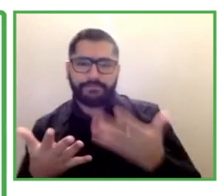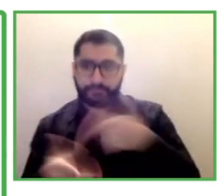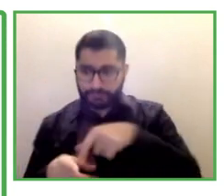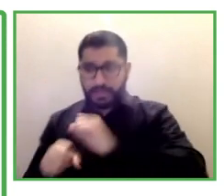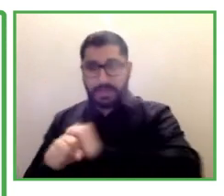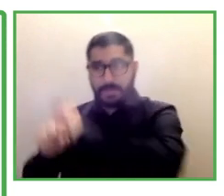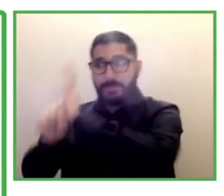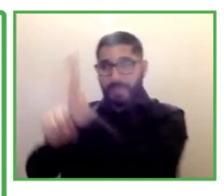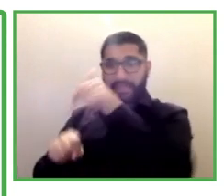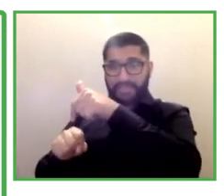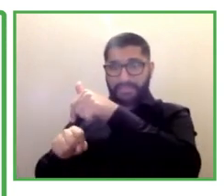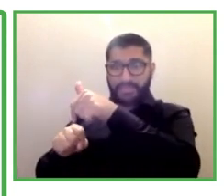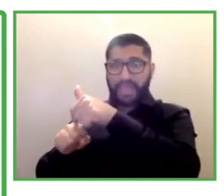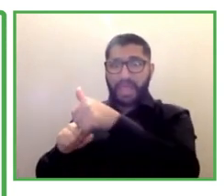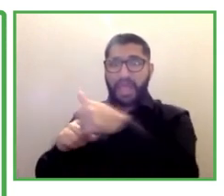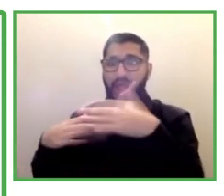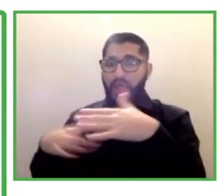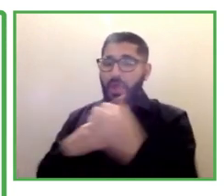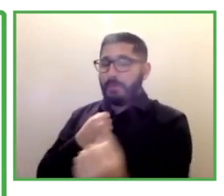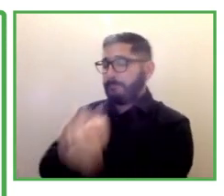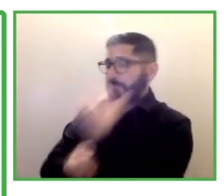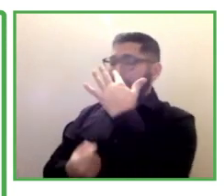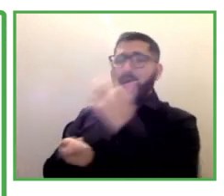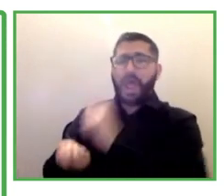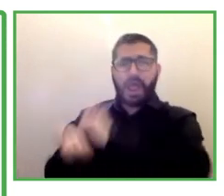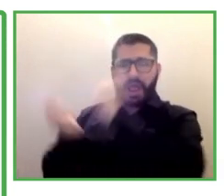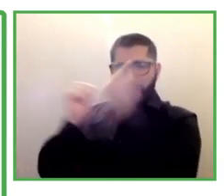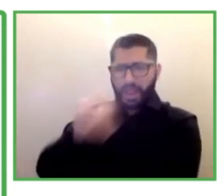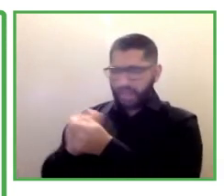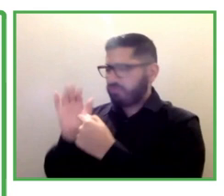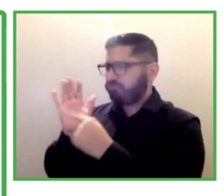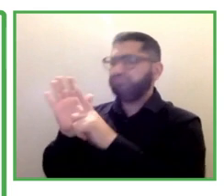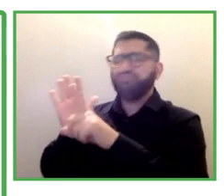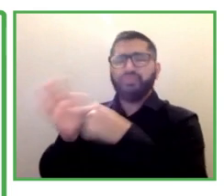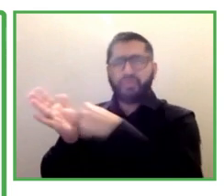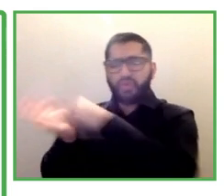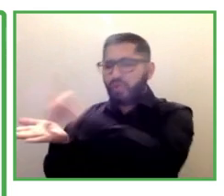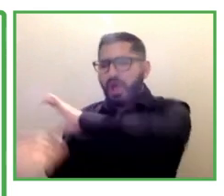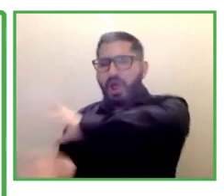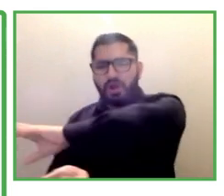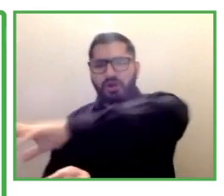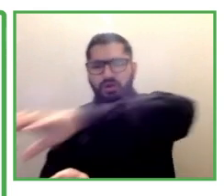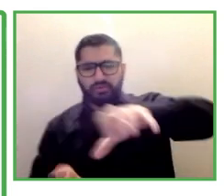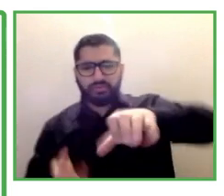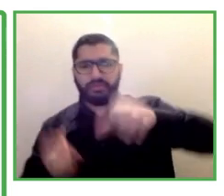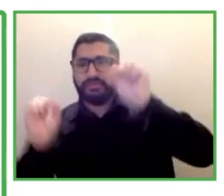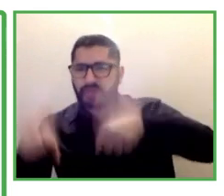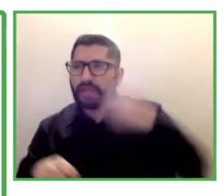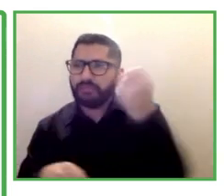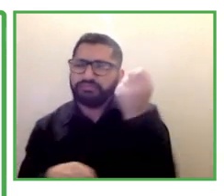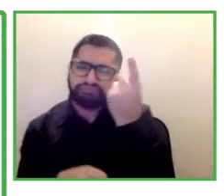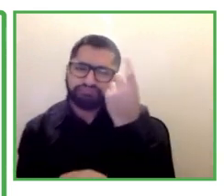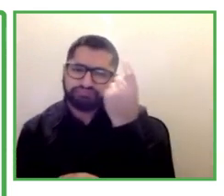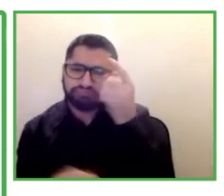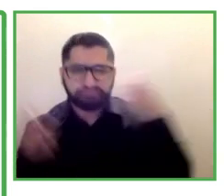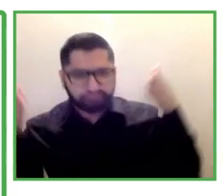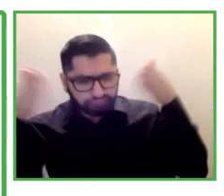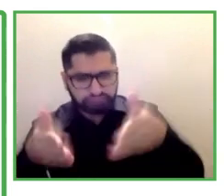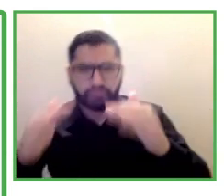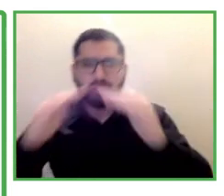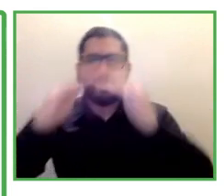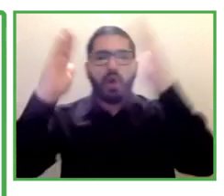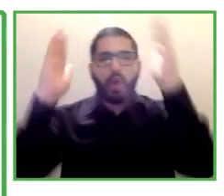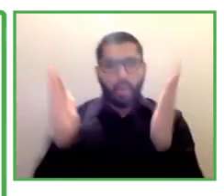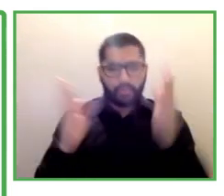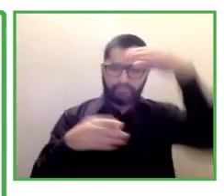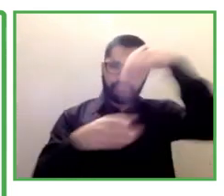remote employment is possible, people who couldn't leave their house in the past can definitely join the workforce. So yes,